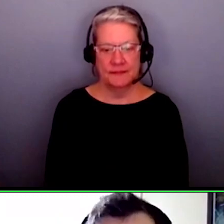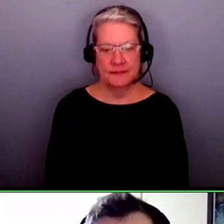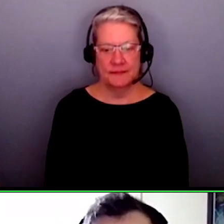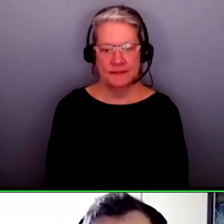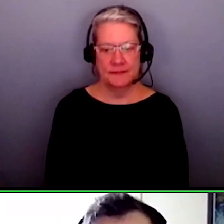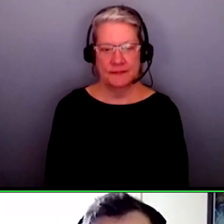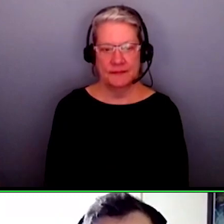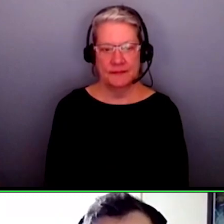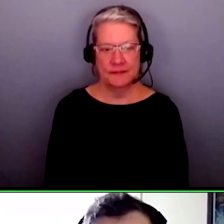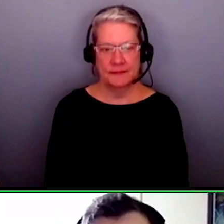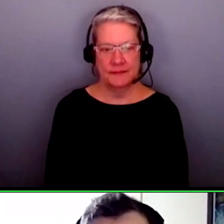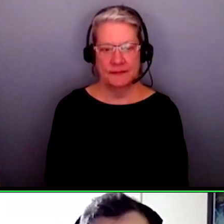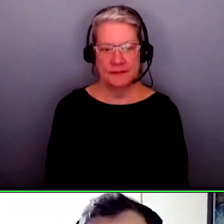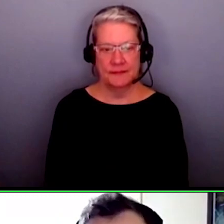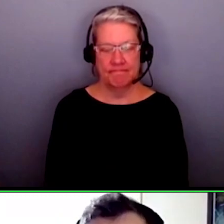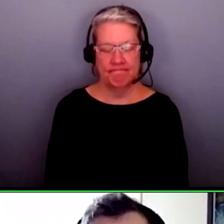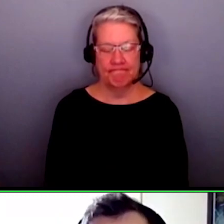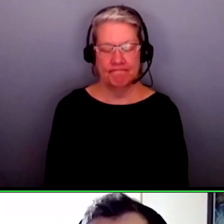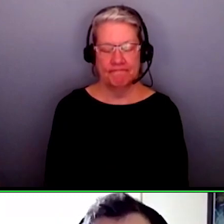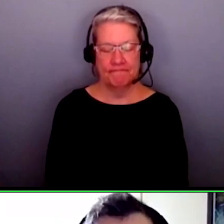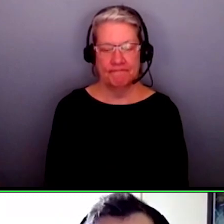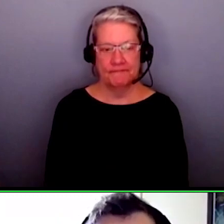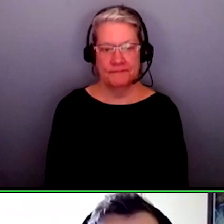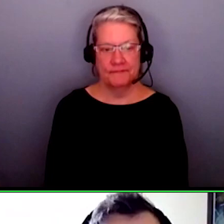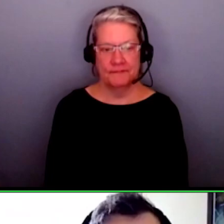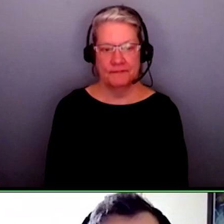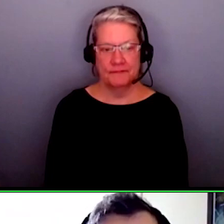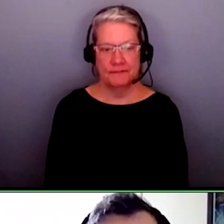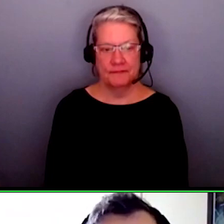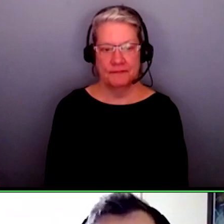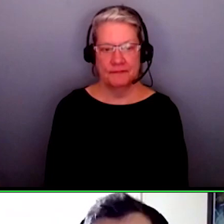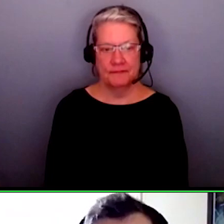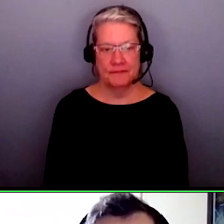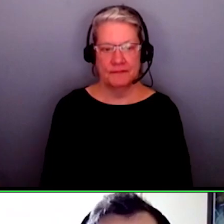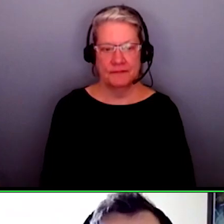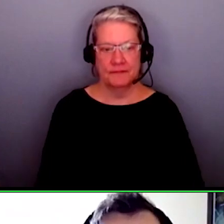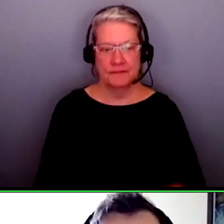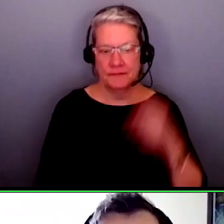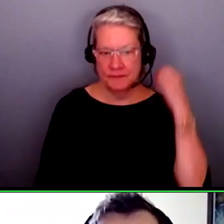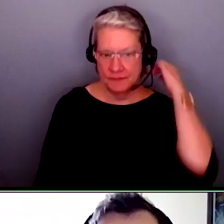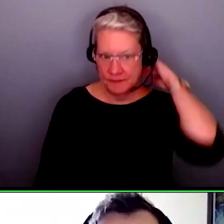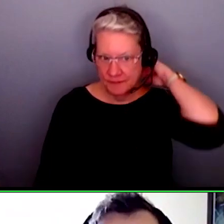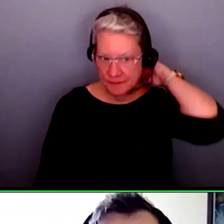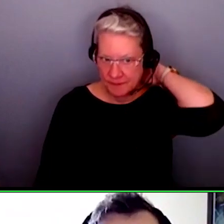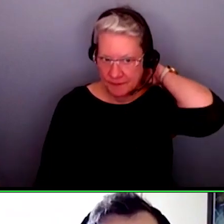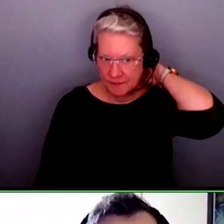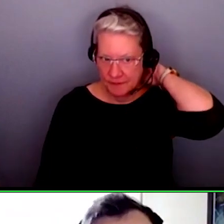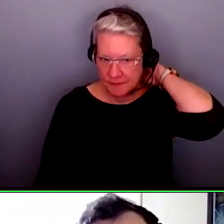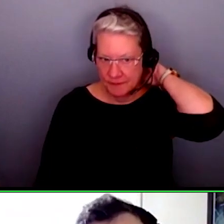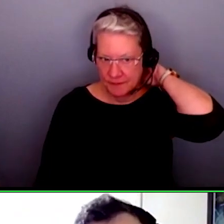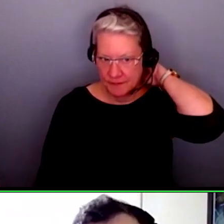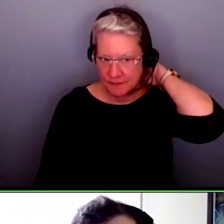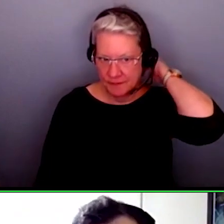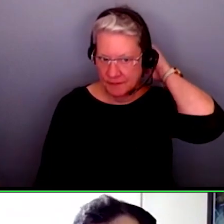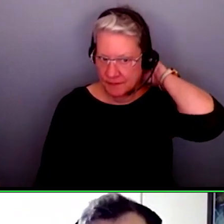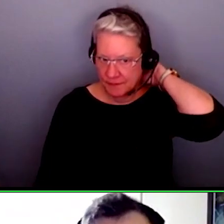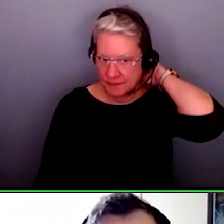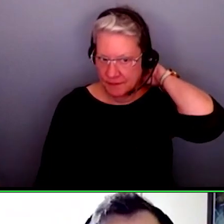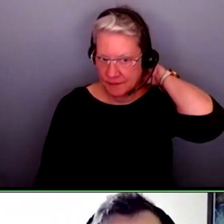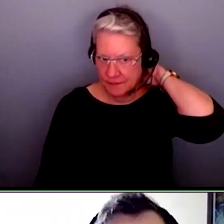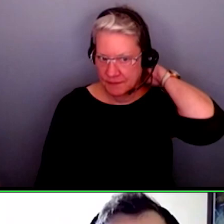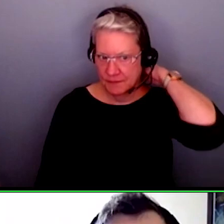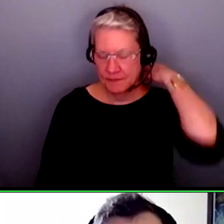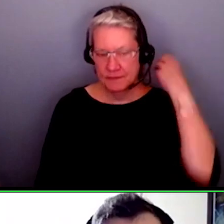that these accommodations even exist this is an opportunity for you to talk it out to figure out what they'd be willing to try